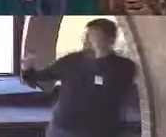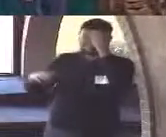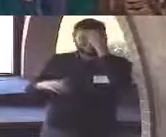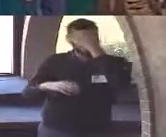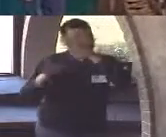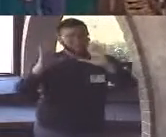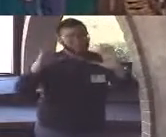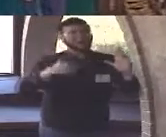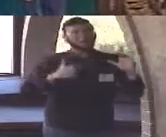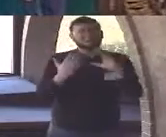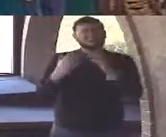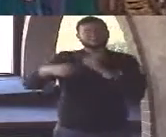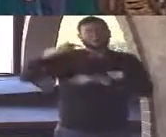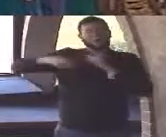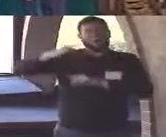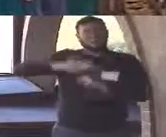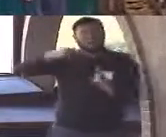getting at